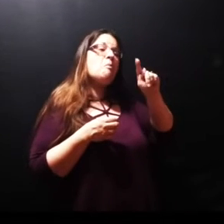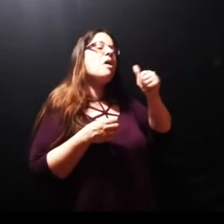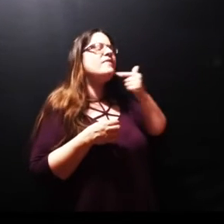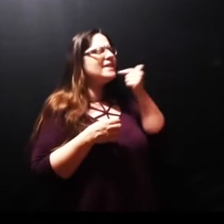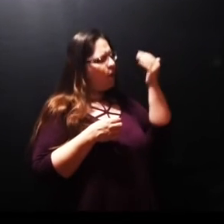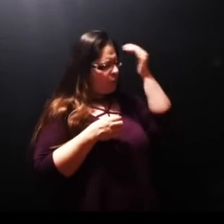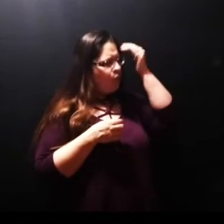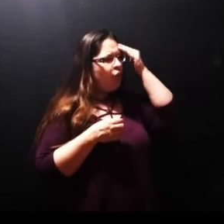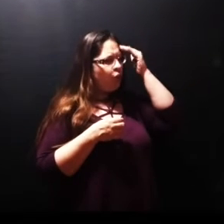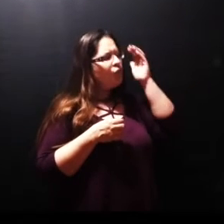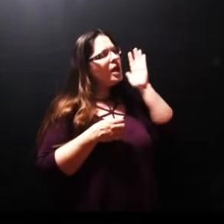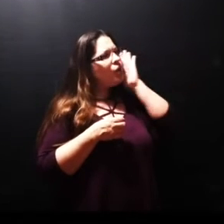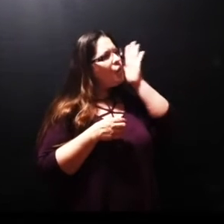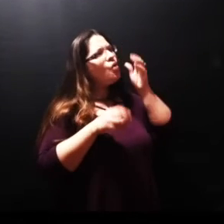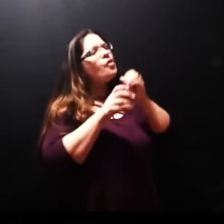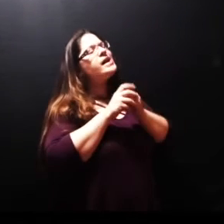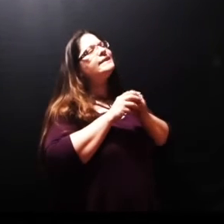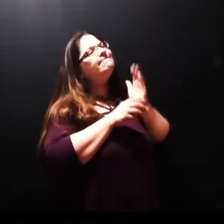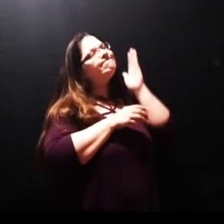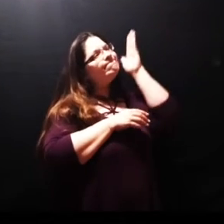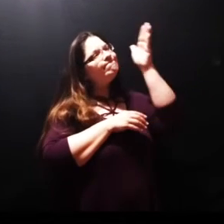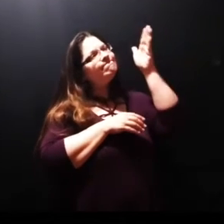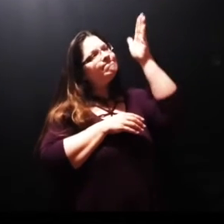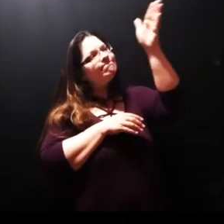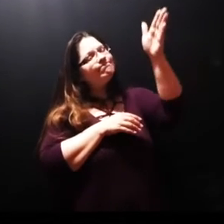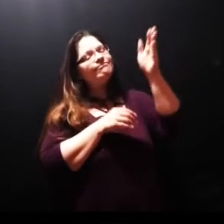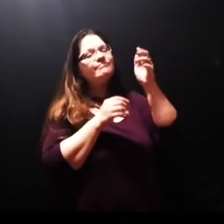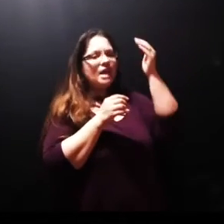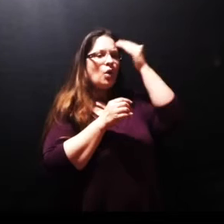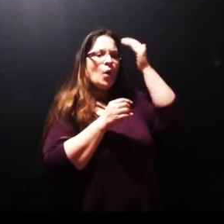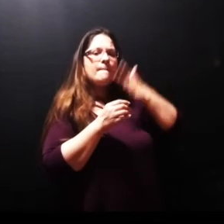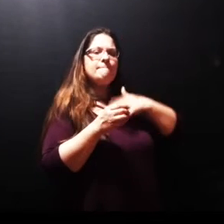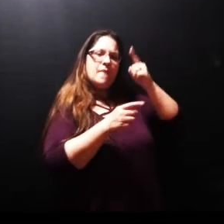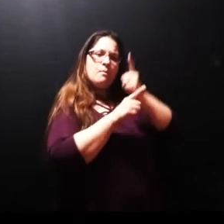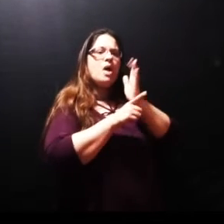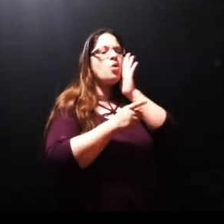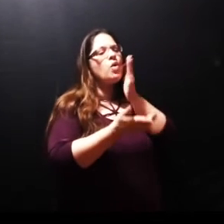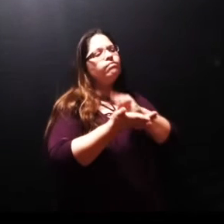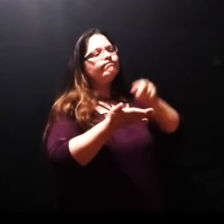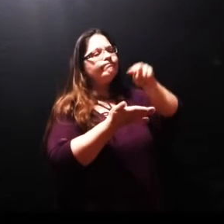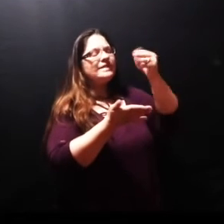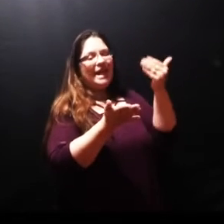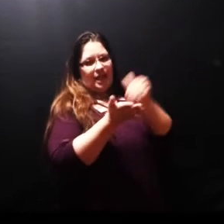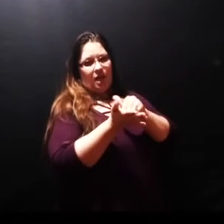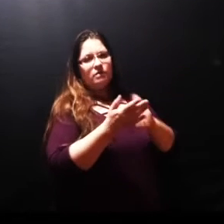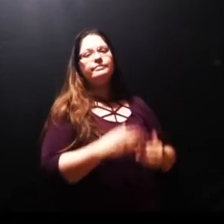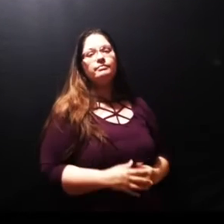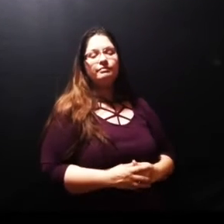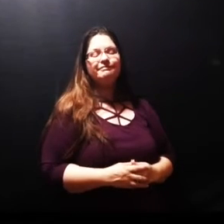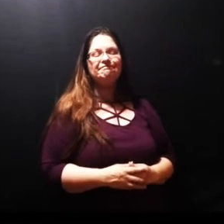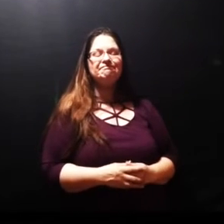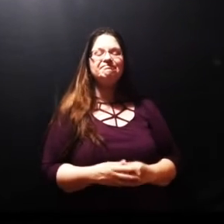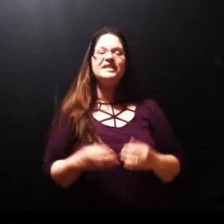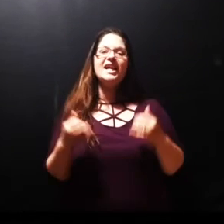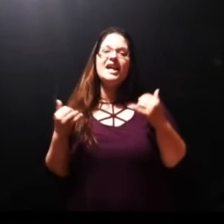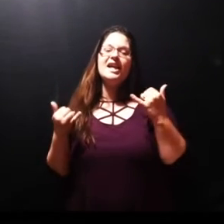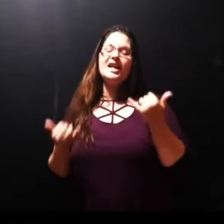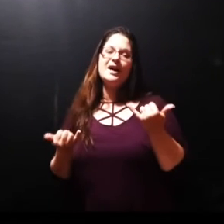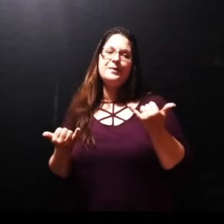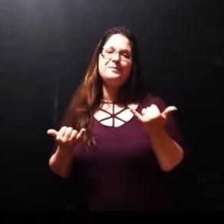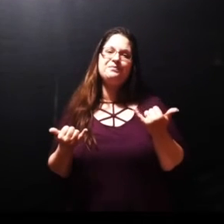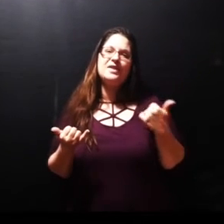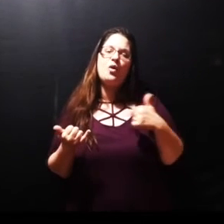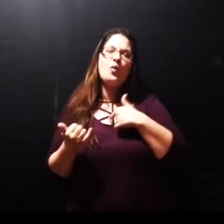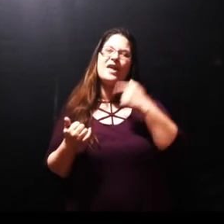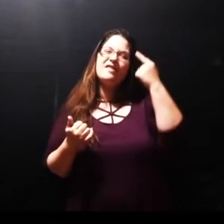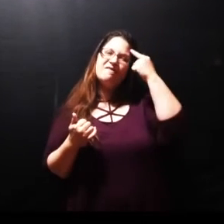today in the study of scripture we'll pick up with that glorious verse of 25 next week but as we think about Martha